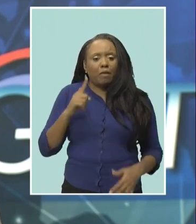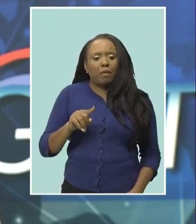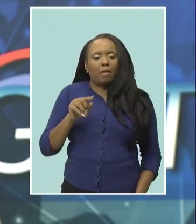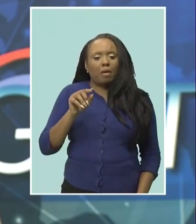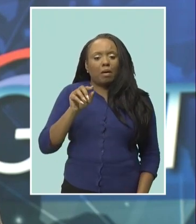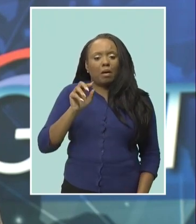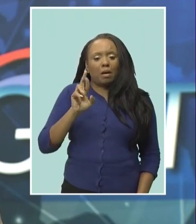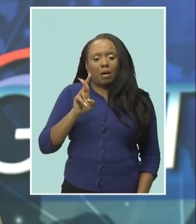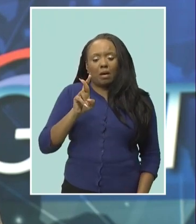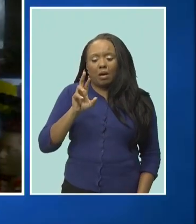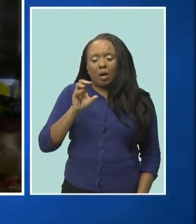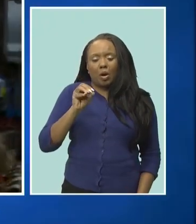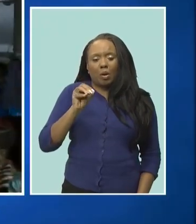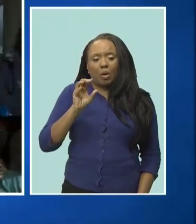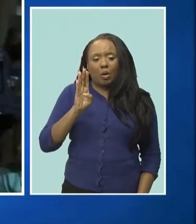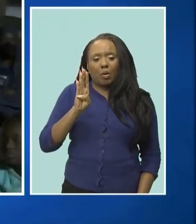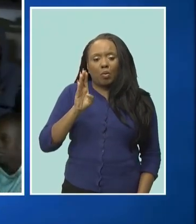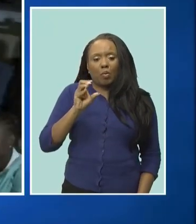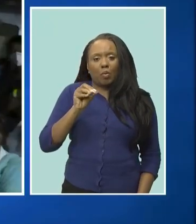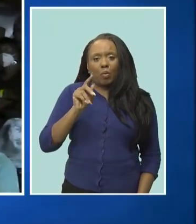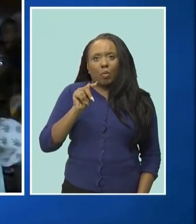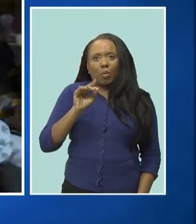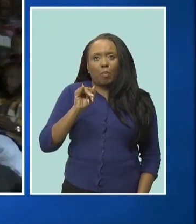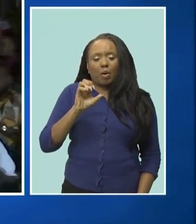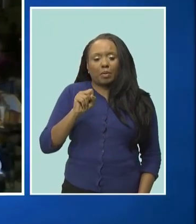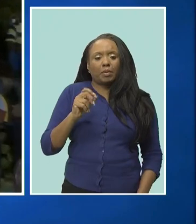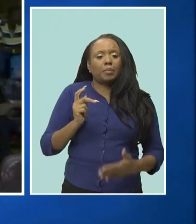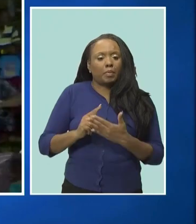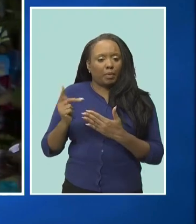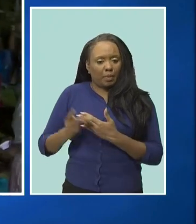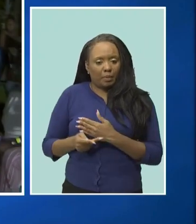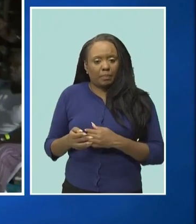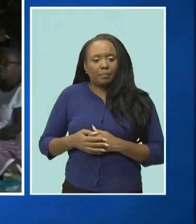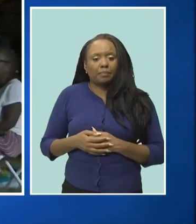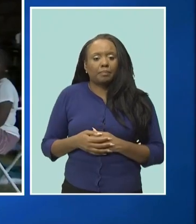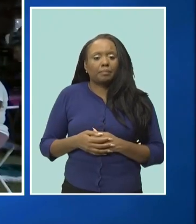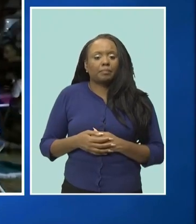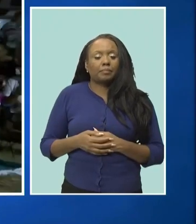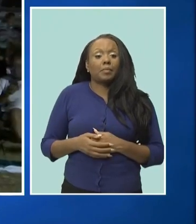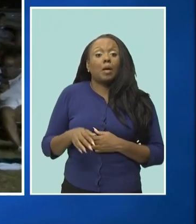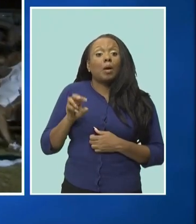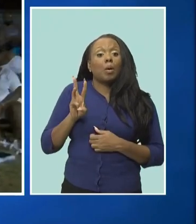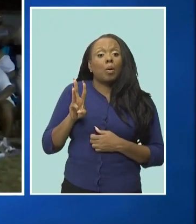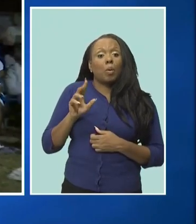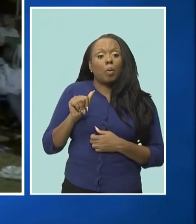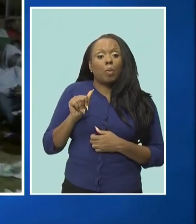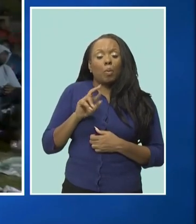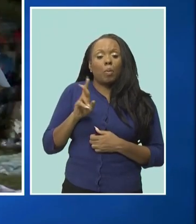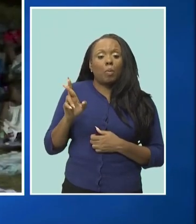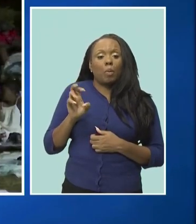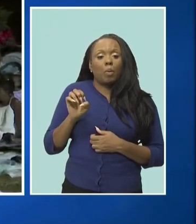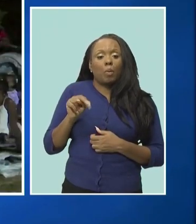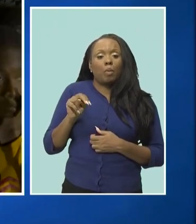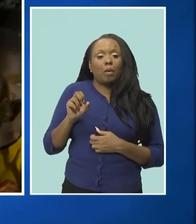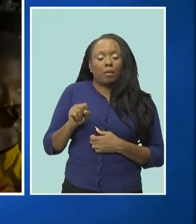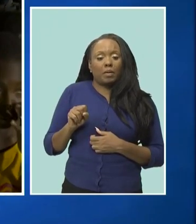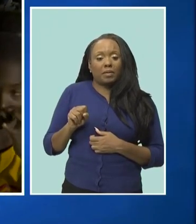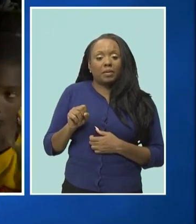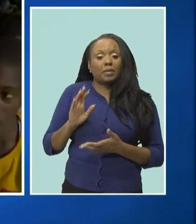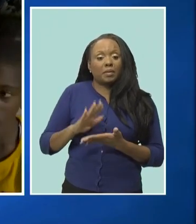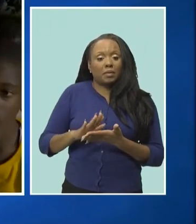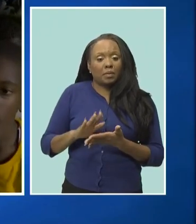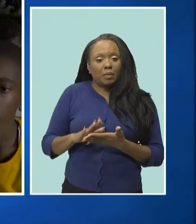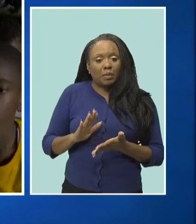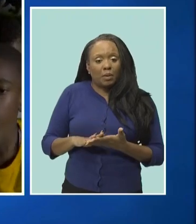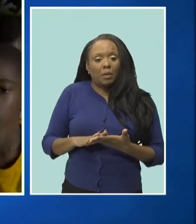program the warrens primary and preschool the only school with such a model in barbados that accepts children from as young